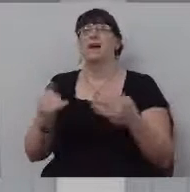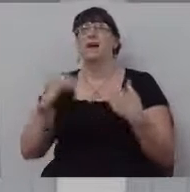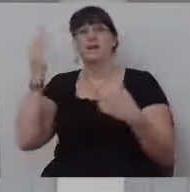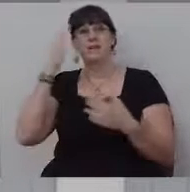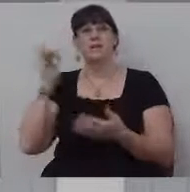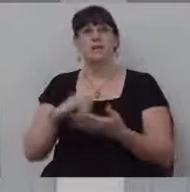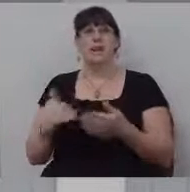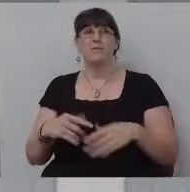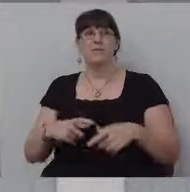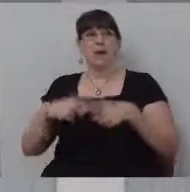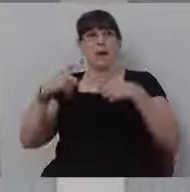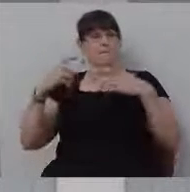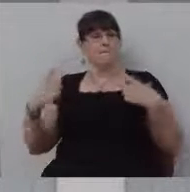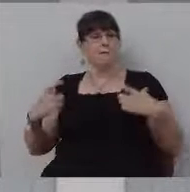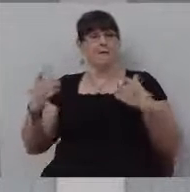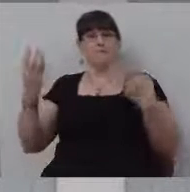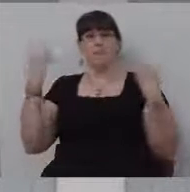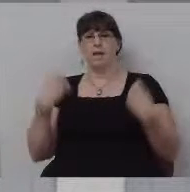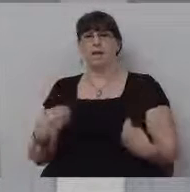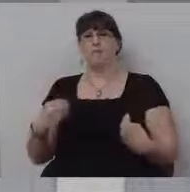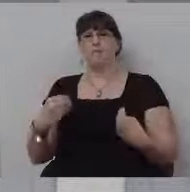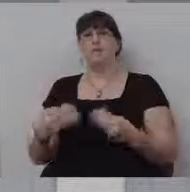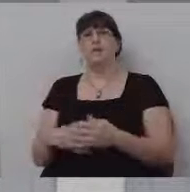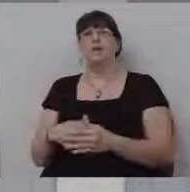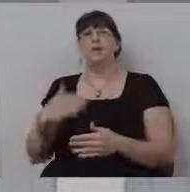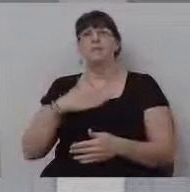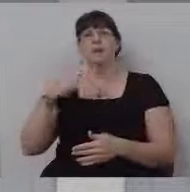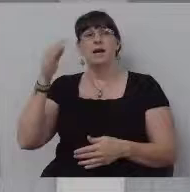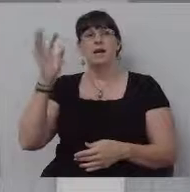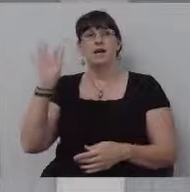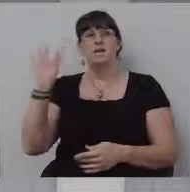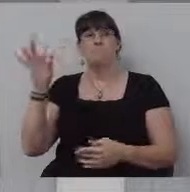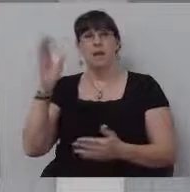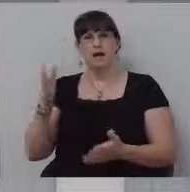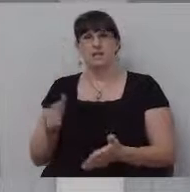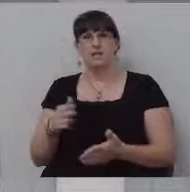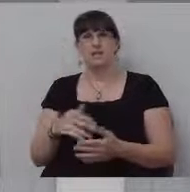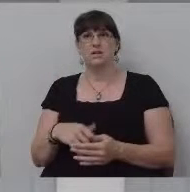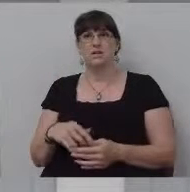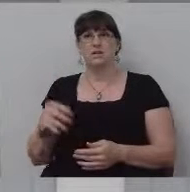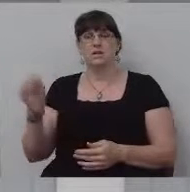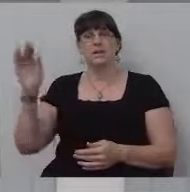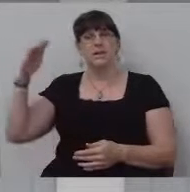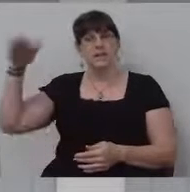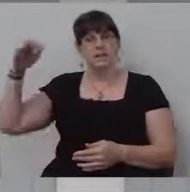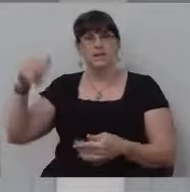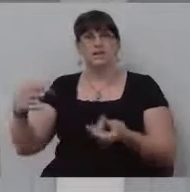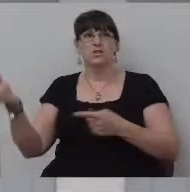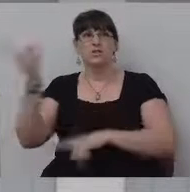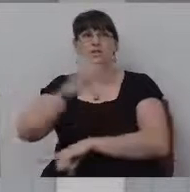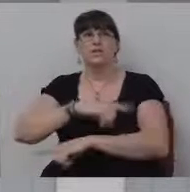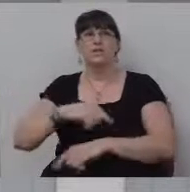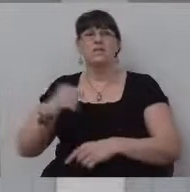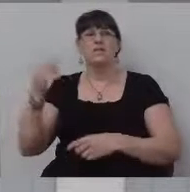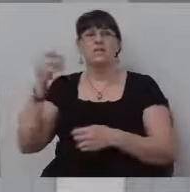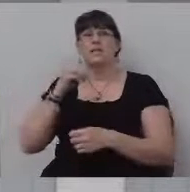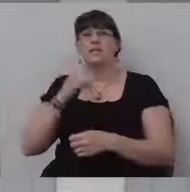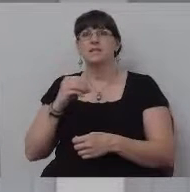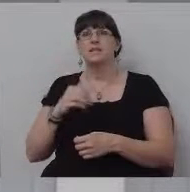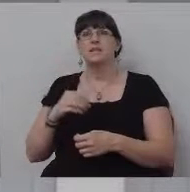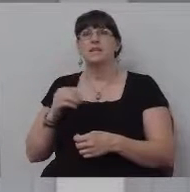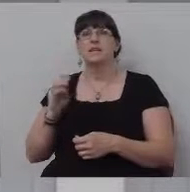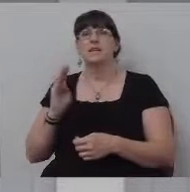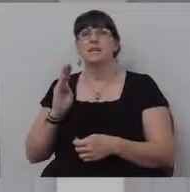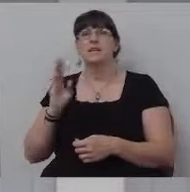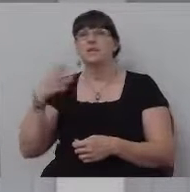guy. I know that at this point in my life, I'm a big guy. My pastor, um, in, uh, in his younger days, he had been an avid snow skier, but